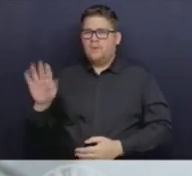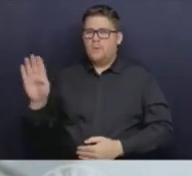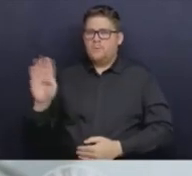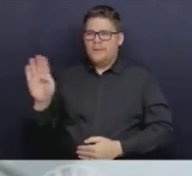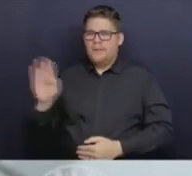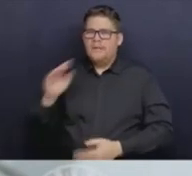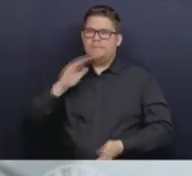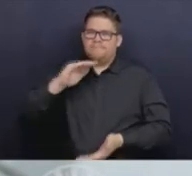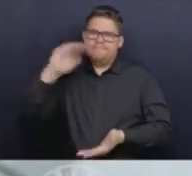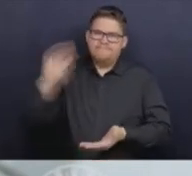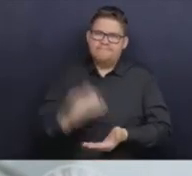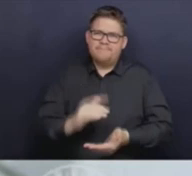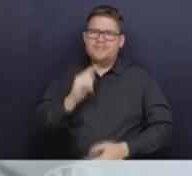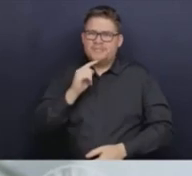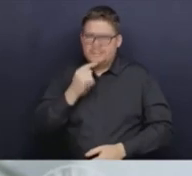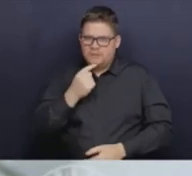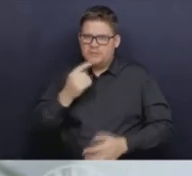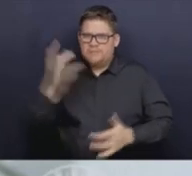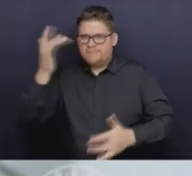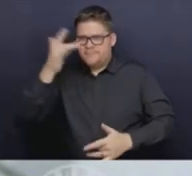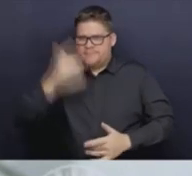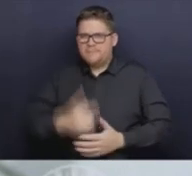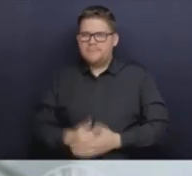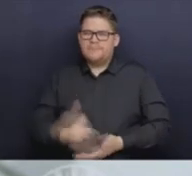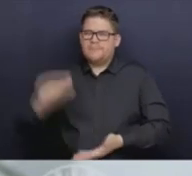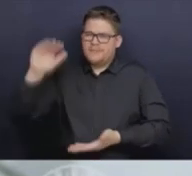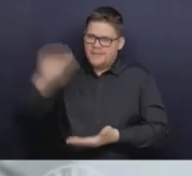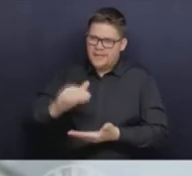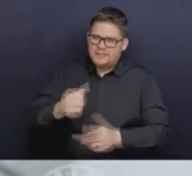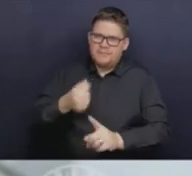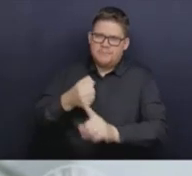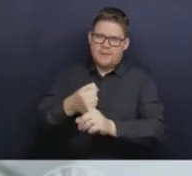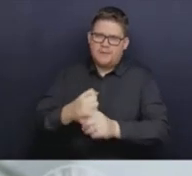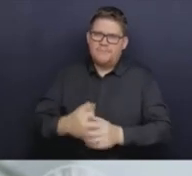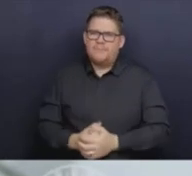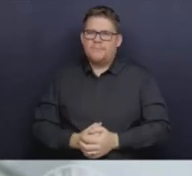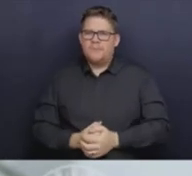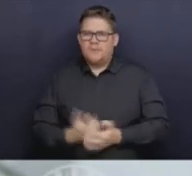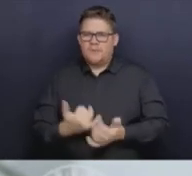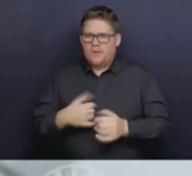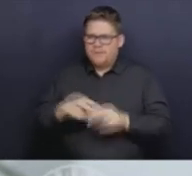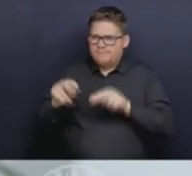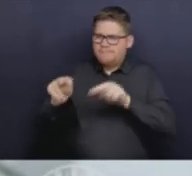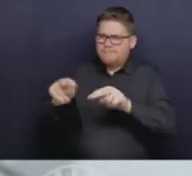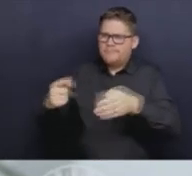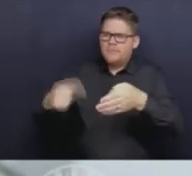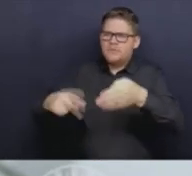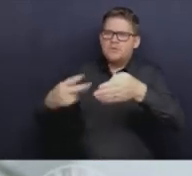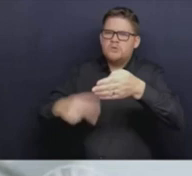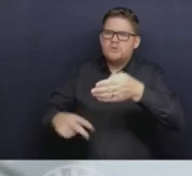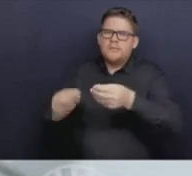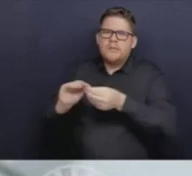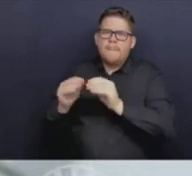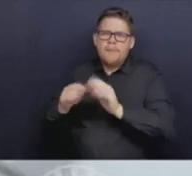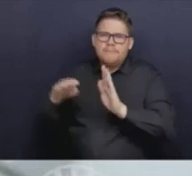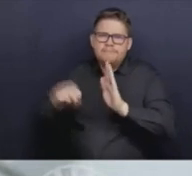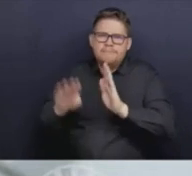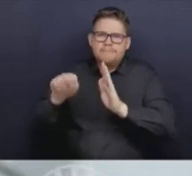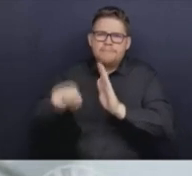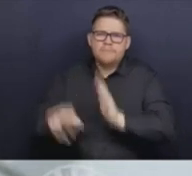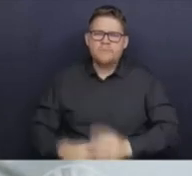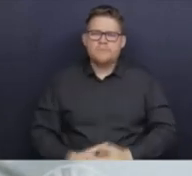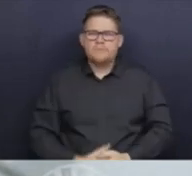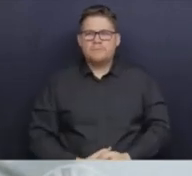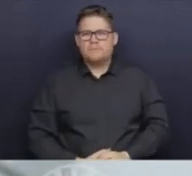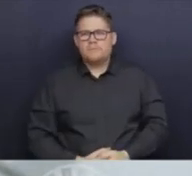and less of an impact. So we are watching for that over the next few weeks. Um, in terms of RSV, uh, I do expect it